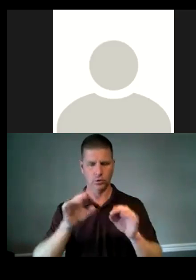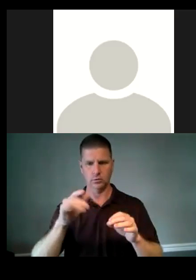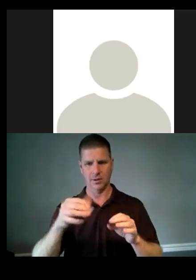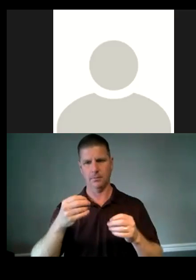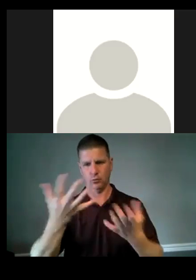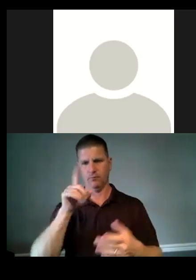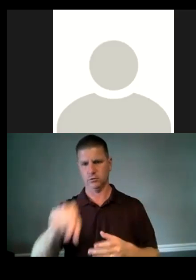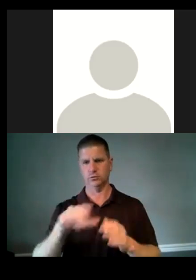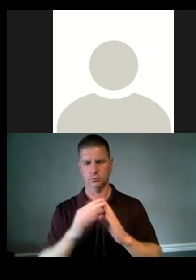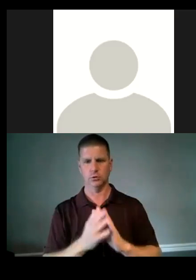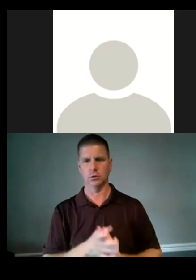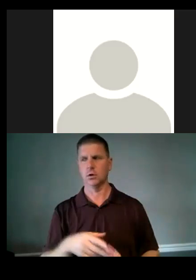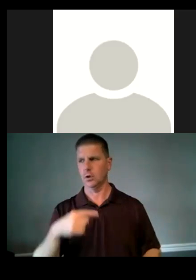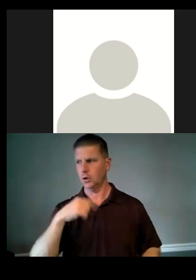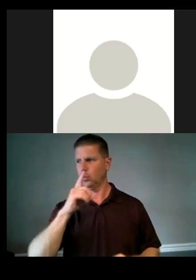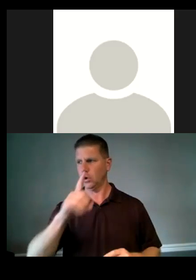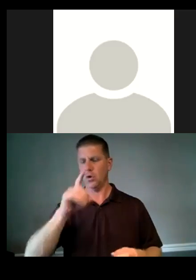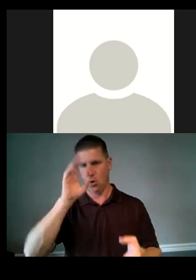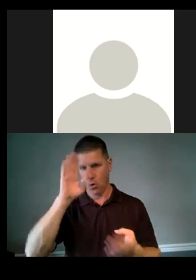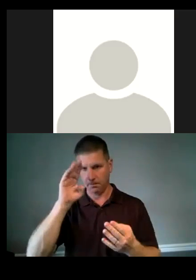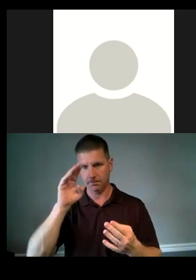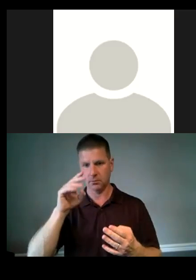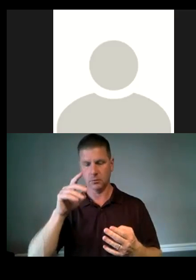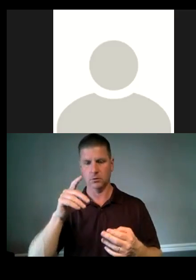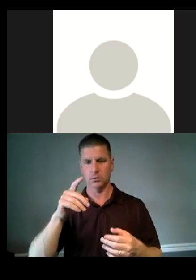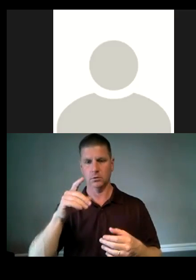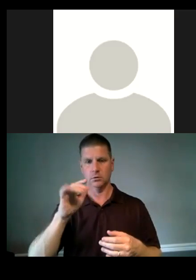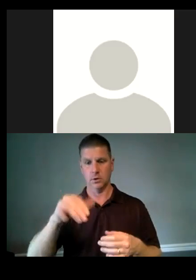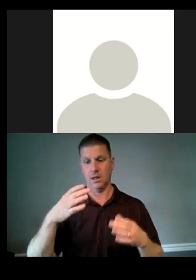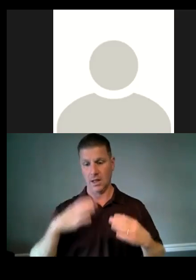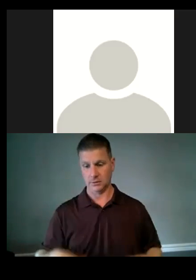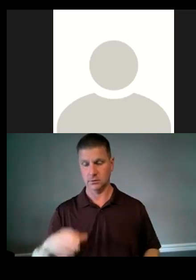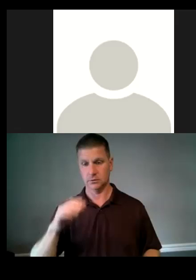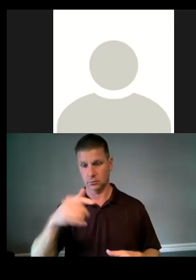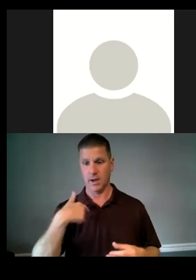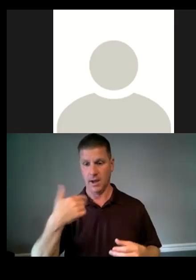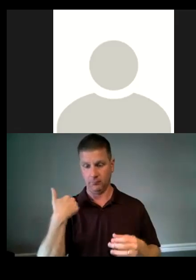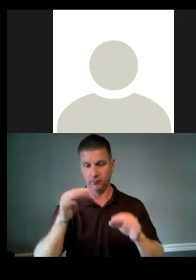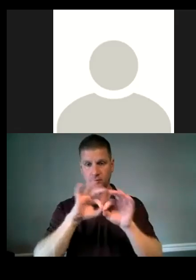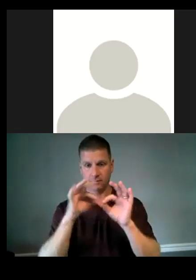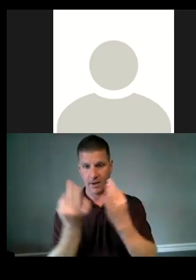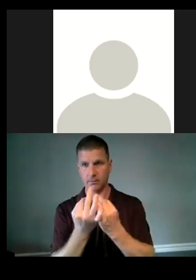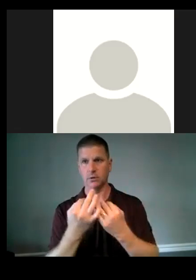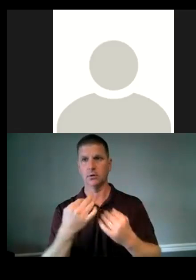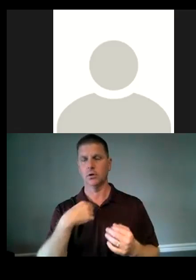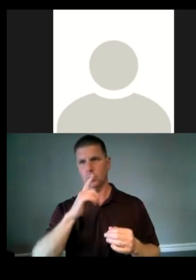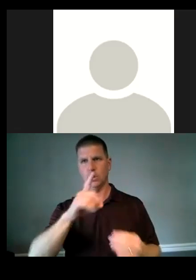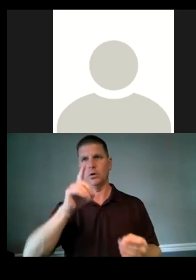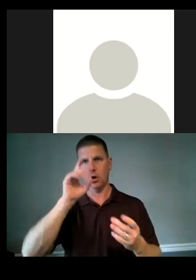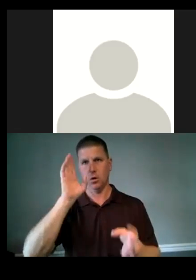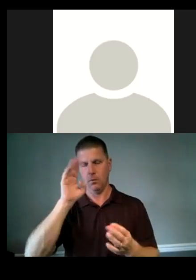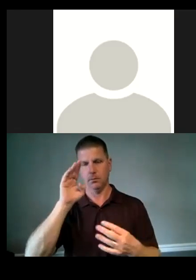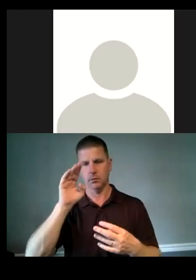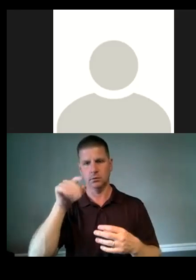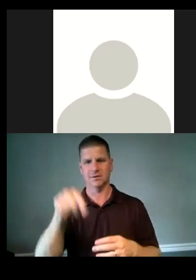this community. I really hope in behalf of the clientele that we have the families, I really hope that, um,